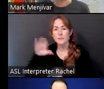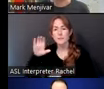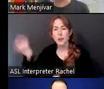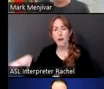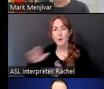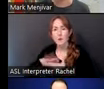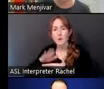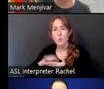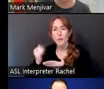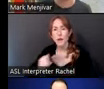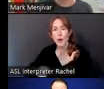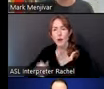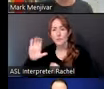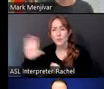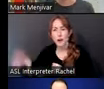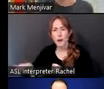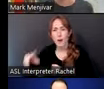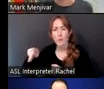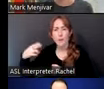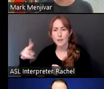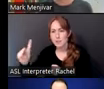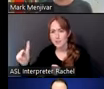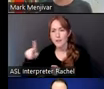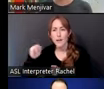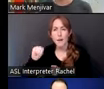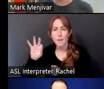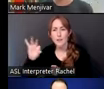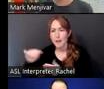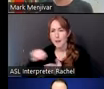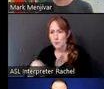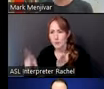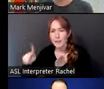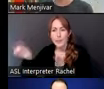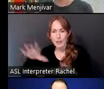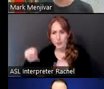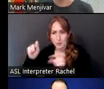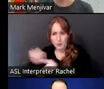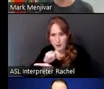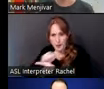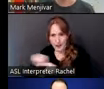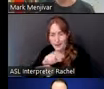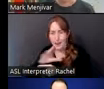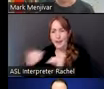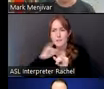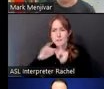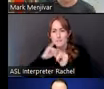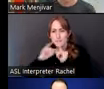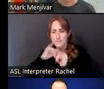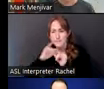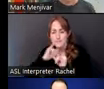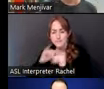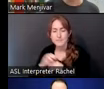PhD and MFA students there. They're the ones that went through the training and then did the oral histories in the Puerto Rican Museum the next week.